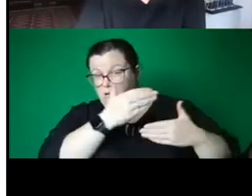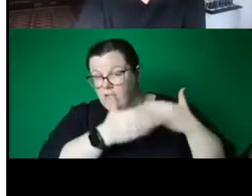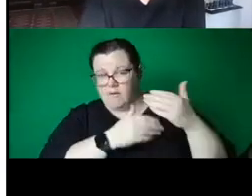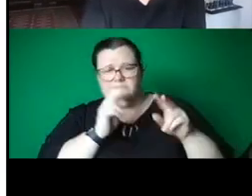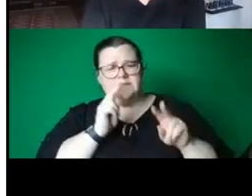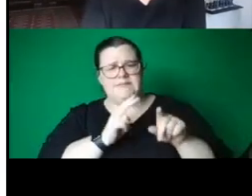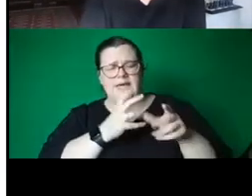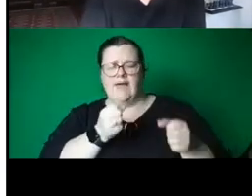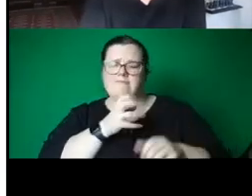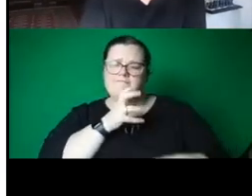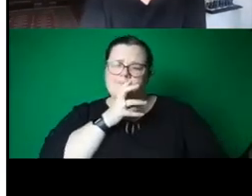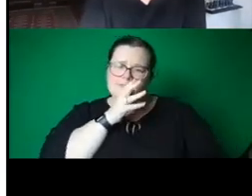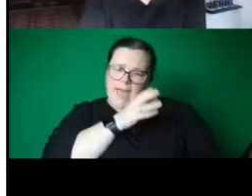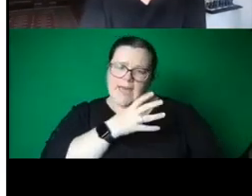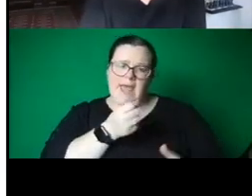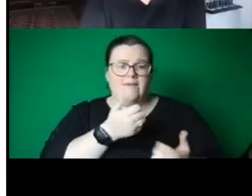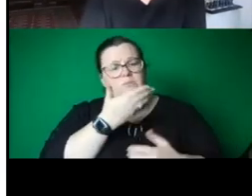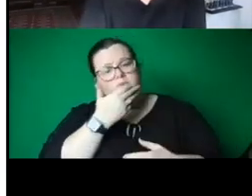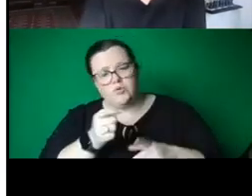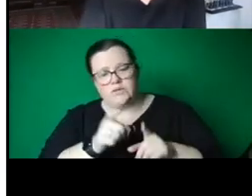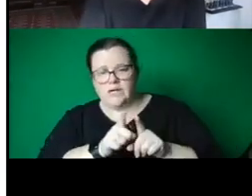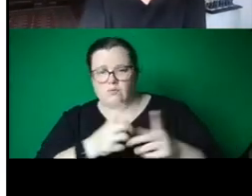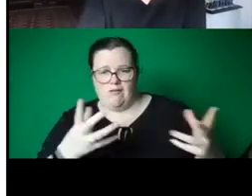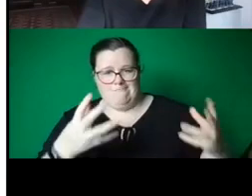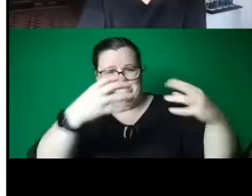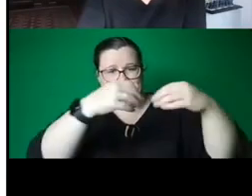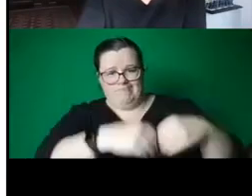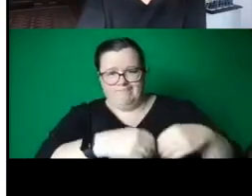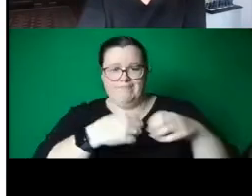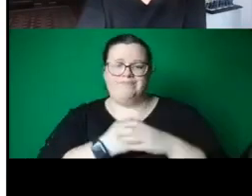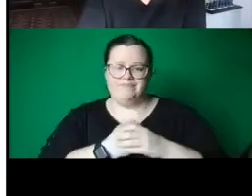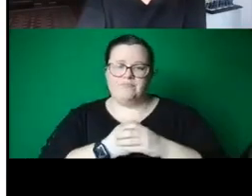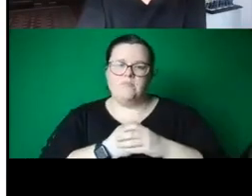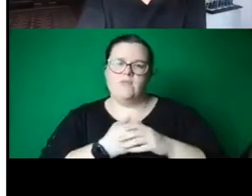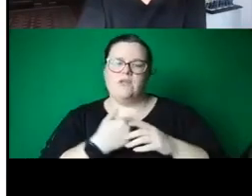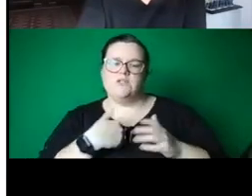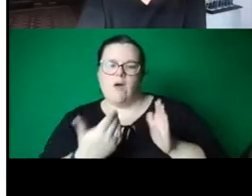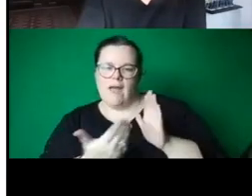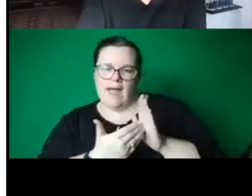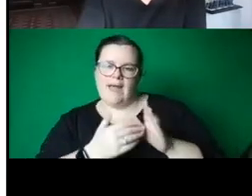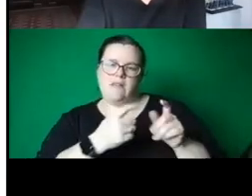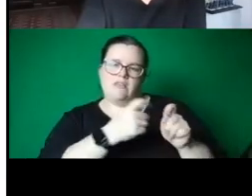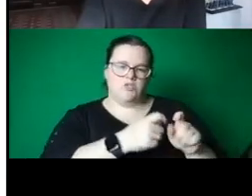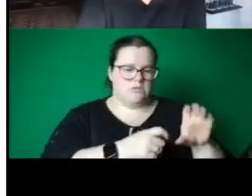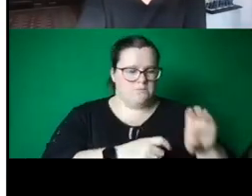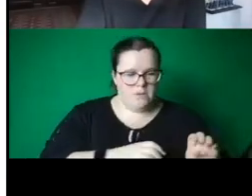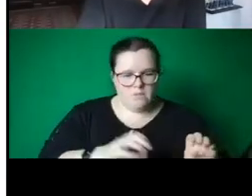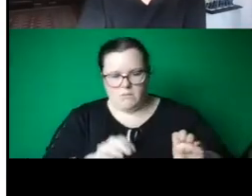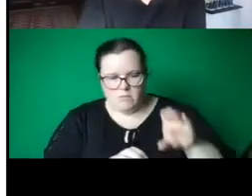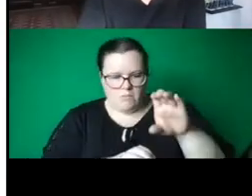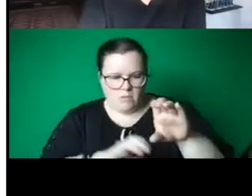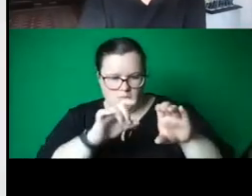The unexpected combination of sculptures together. The compositions that created many narratives.